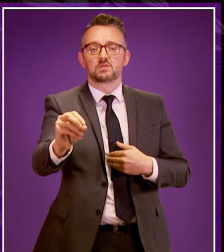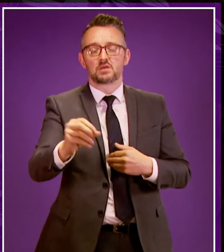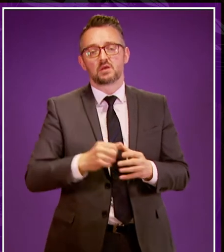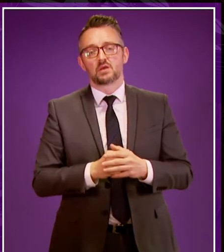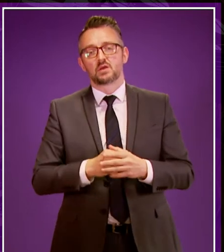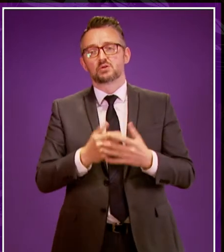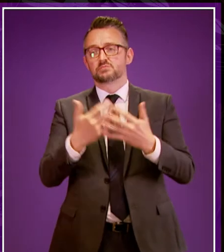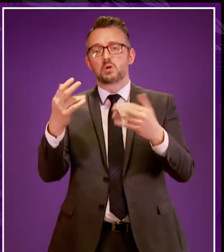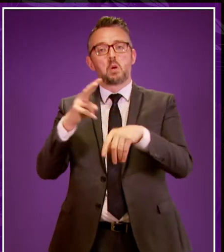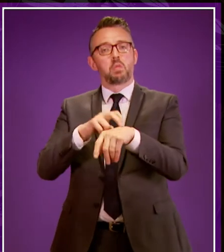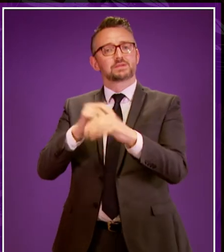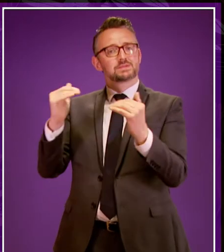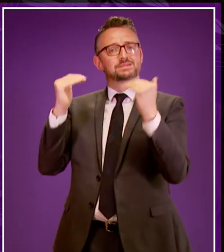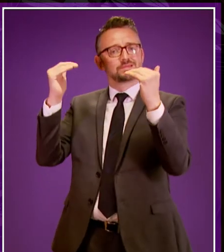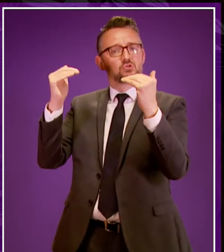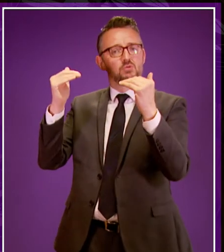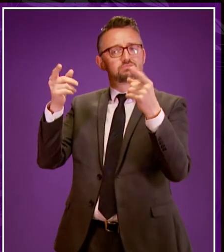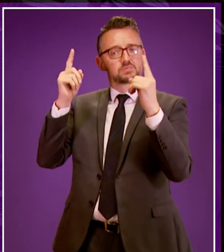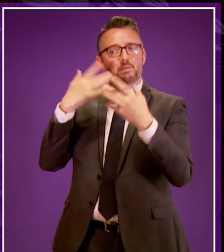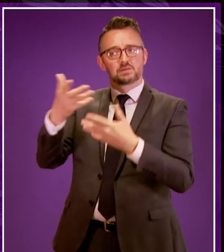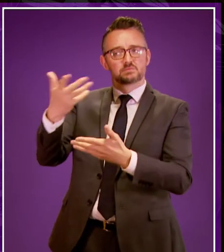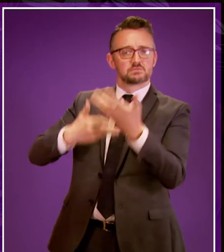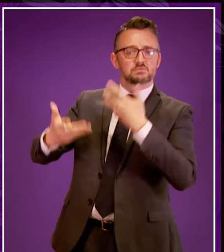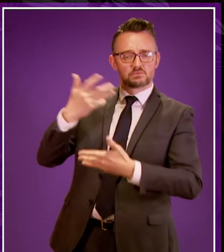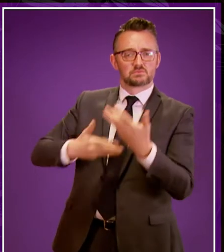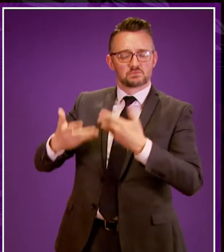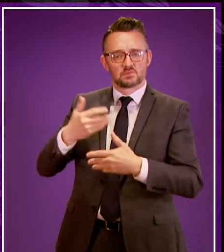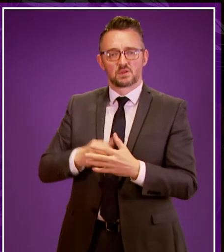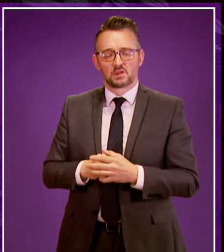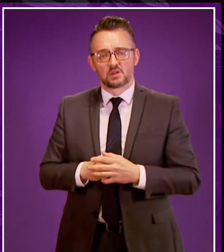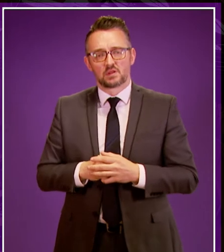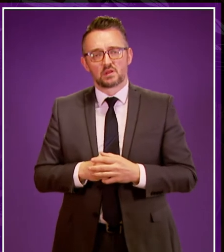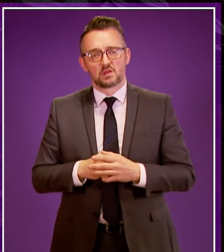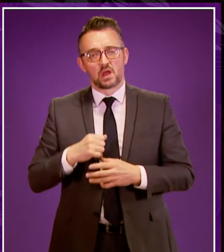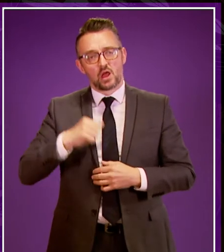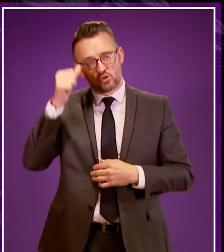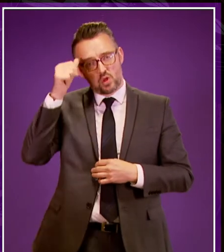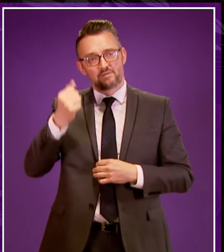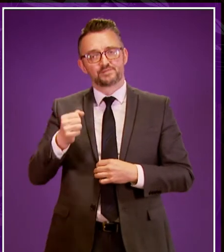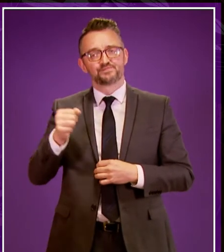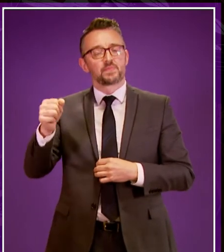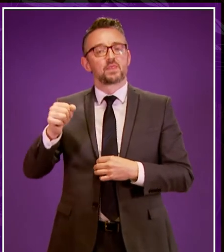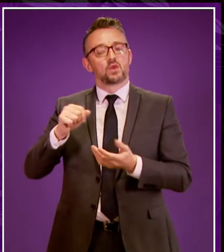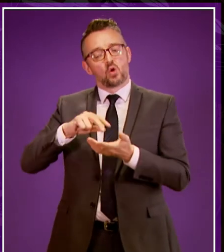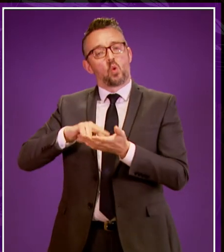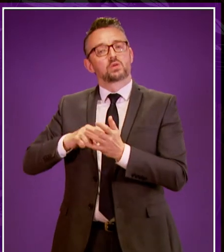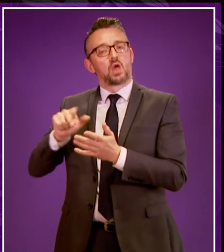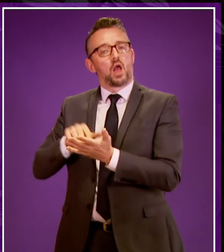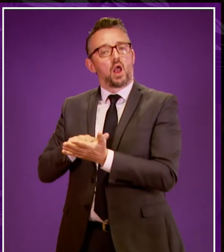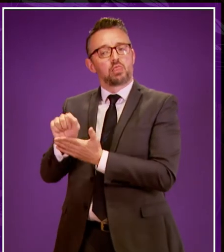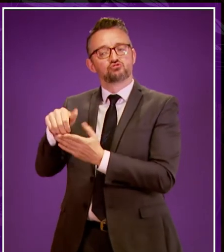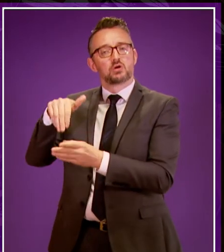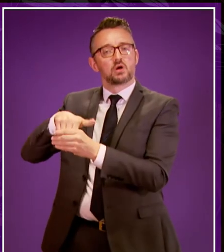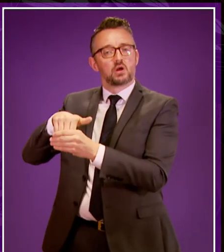statements from senior police officers and indeed the staff associations and I note that organisational culture is part of the